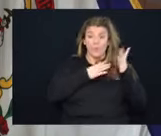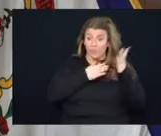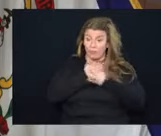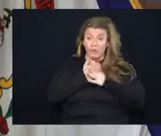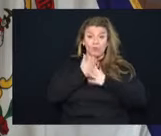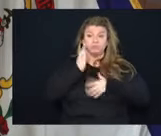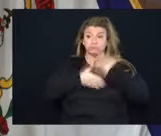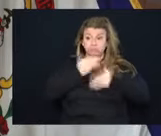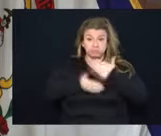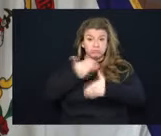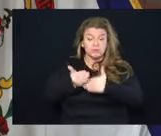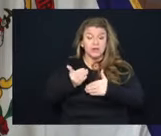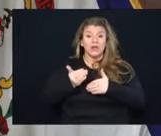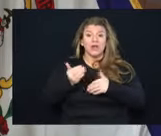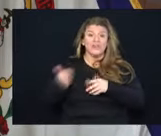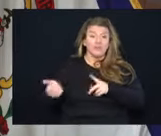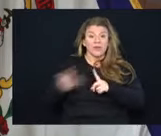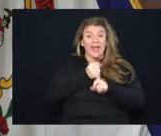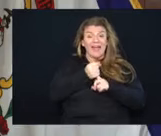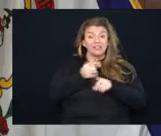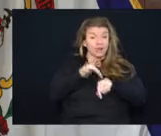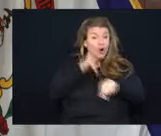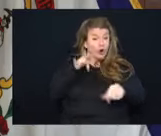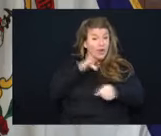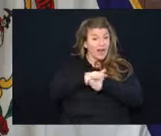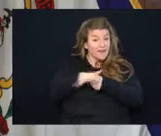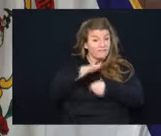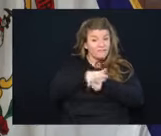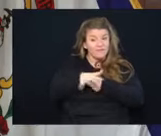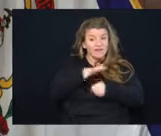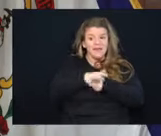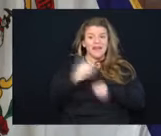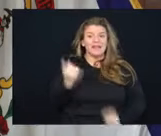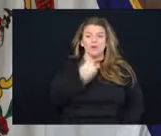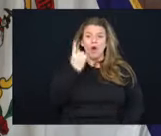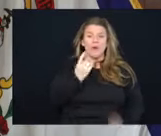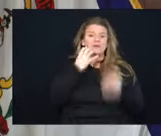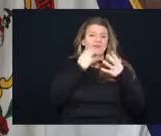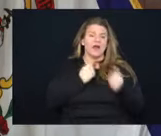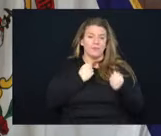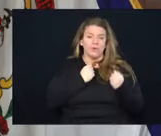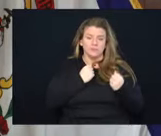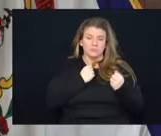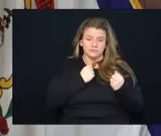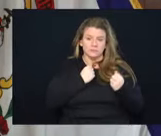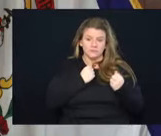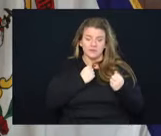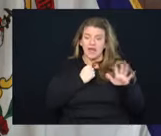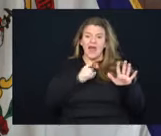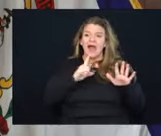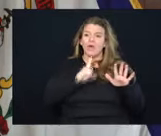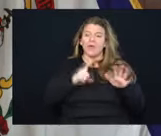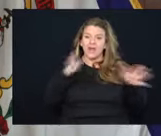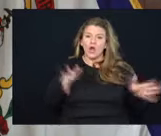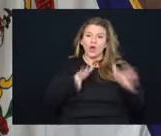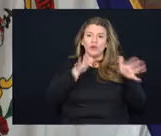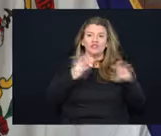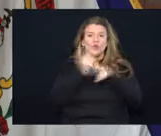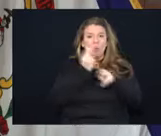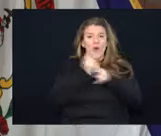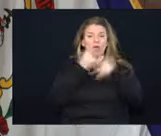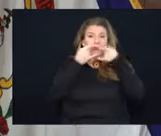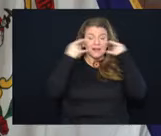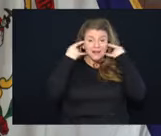and everything. We're catching this at an early stage is always really valuable to all of us. I encourage you about wearing your